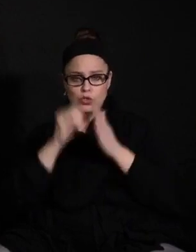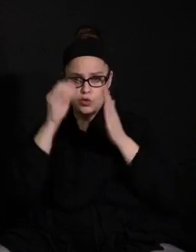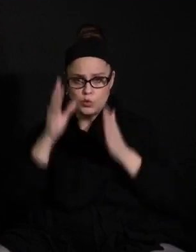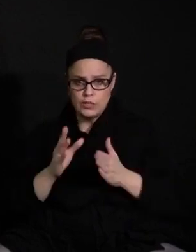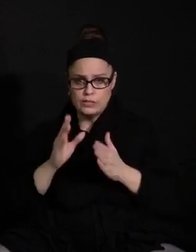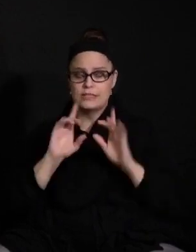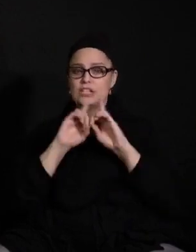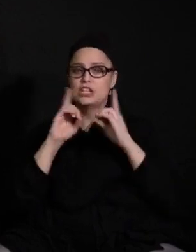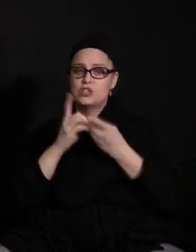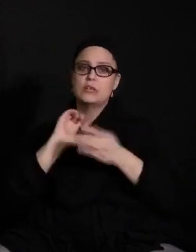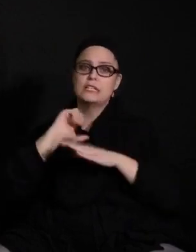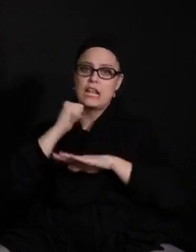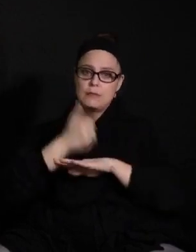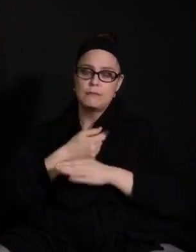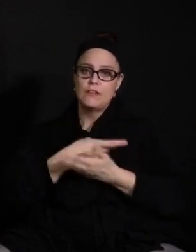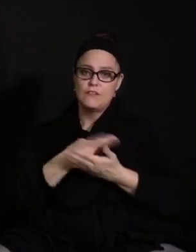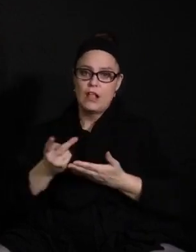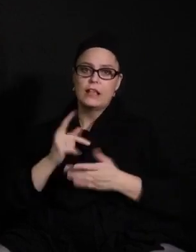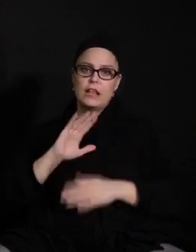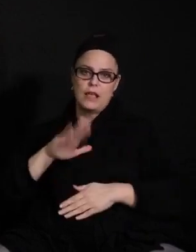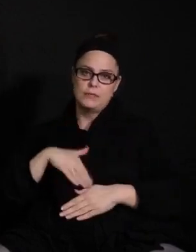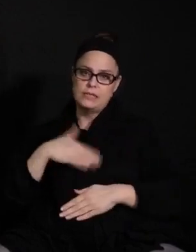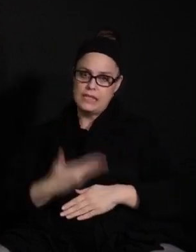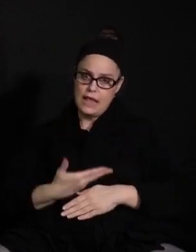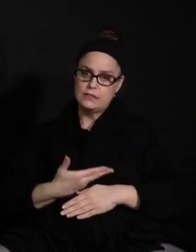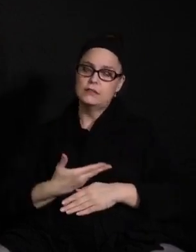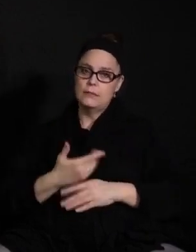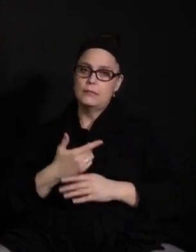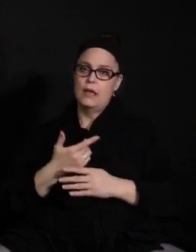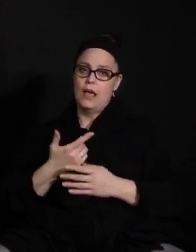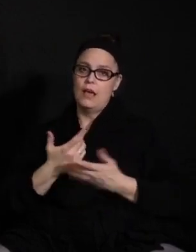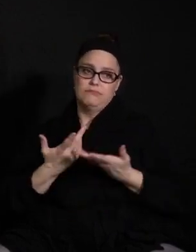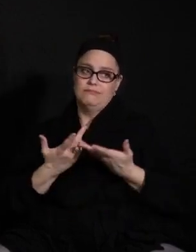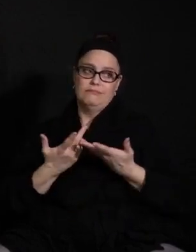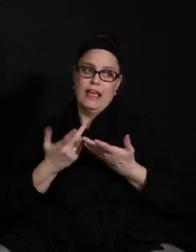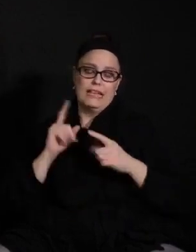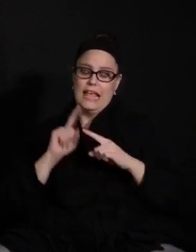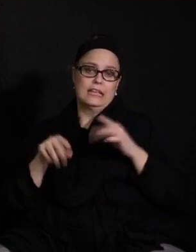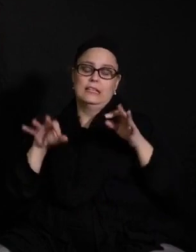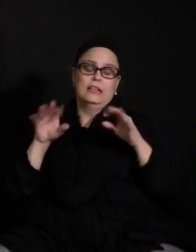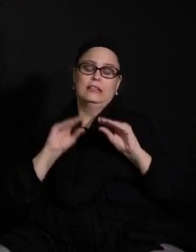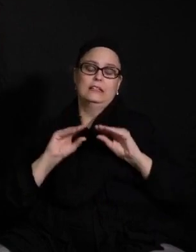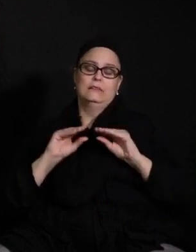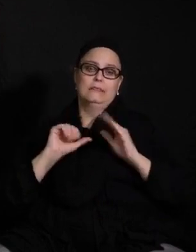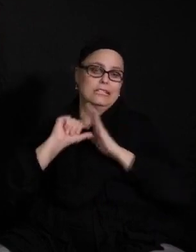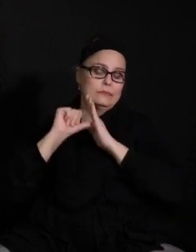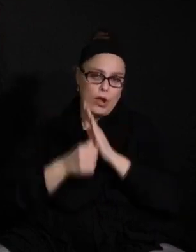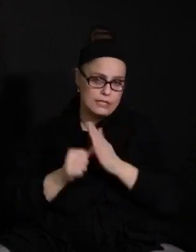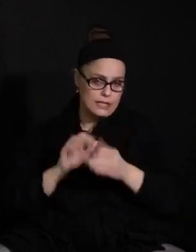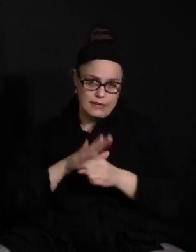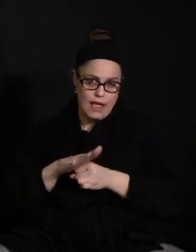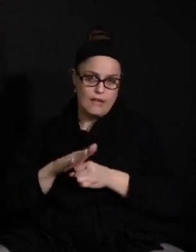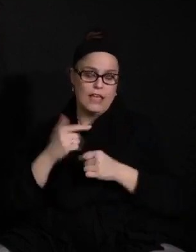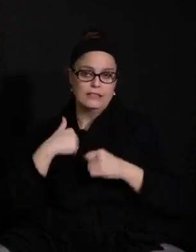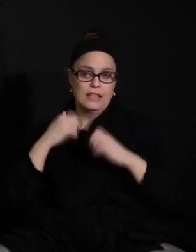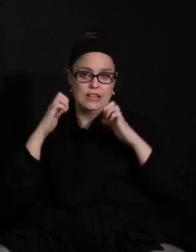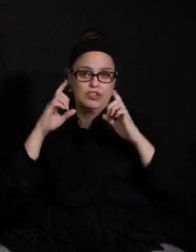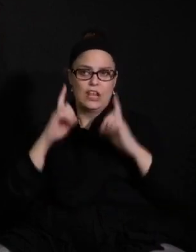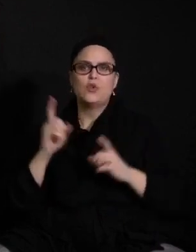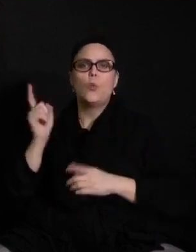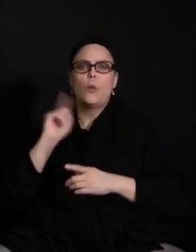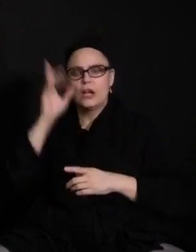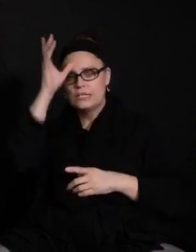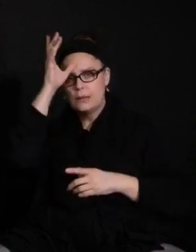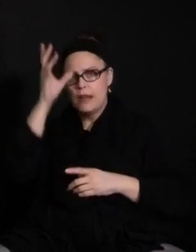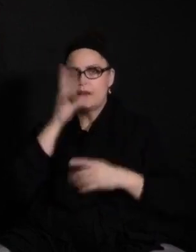has set them up for failure. I am upset beyond words as an educator. What are we doing to address the virtual learning attendance issue? Where is the parent accountability?